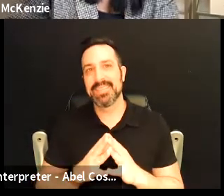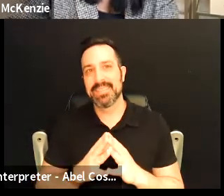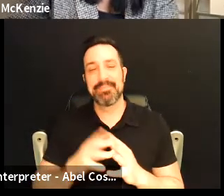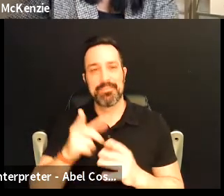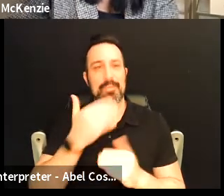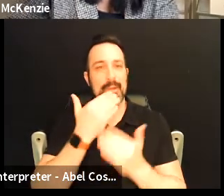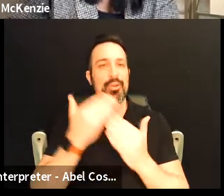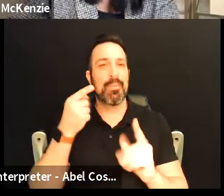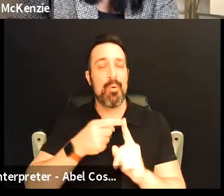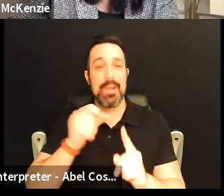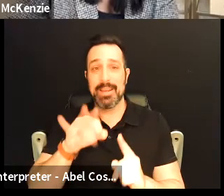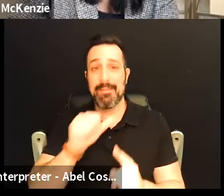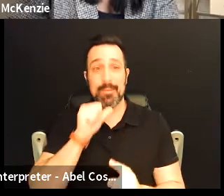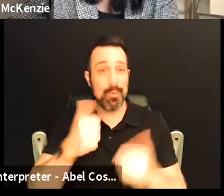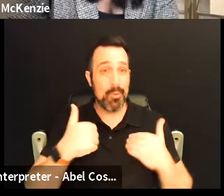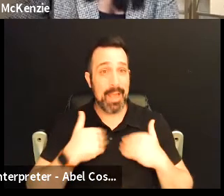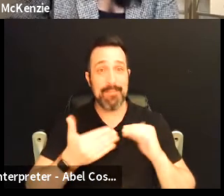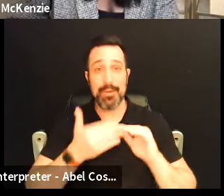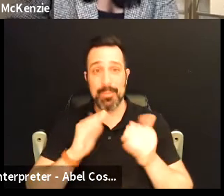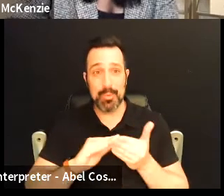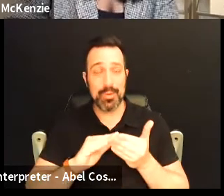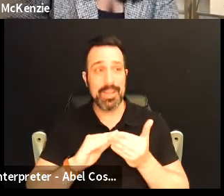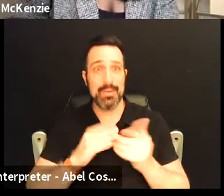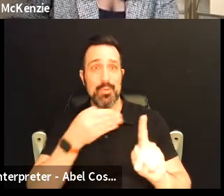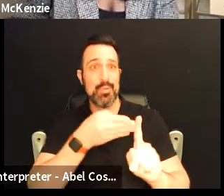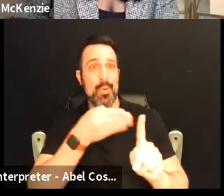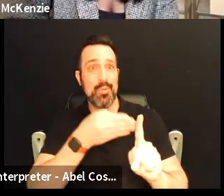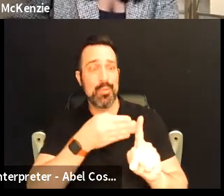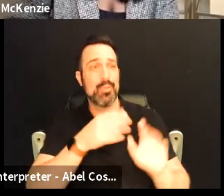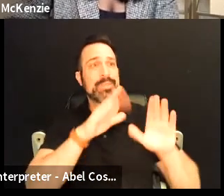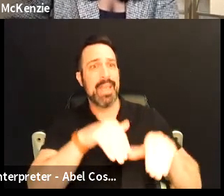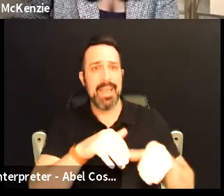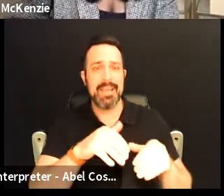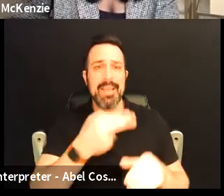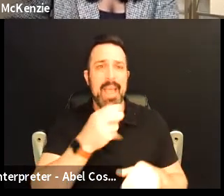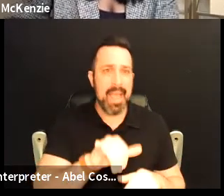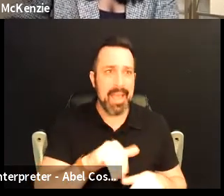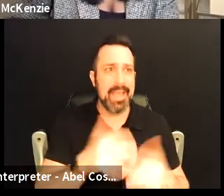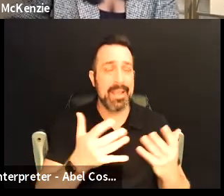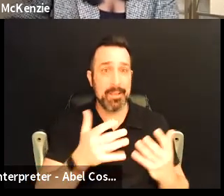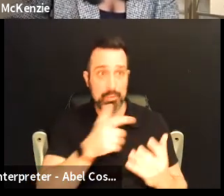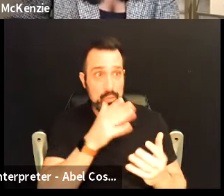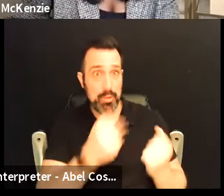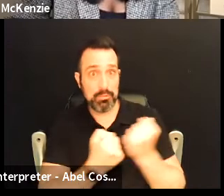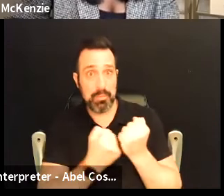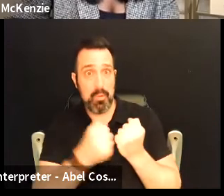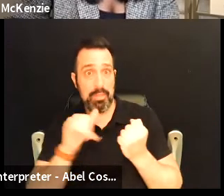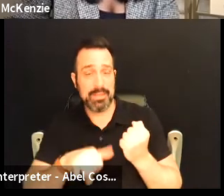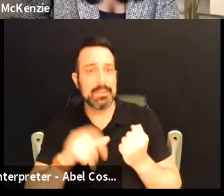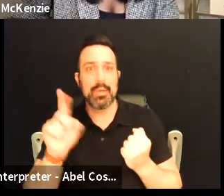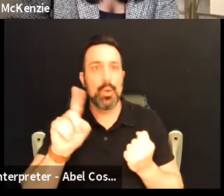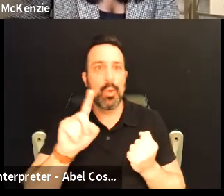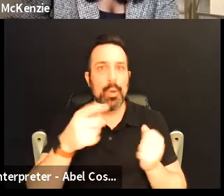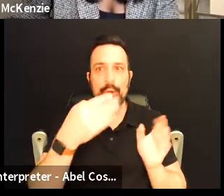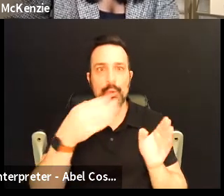make a point of like if you don't have a community to go to to say hey you know will you support this you know where do you